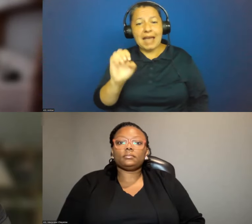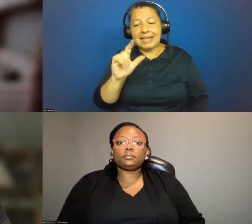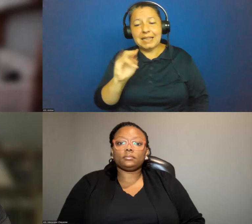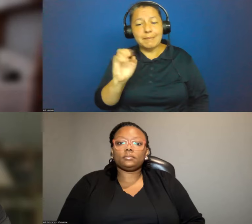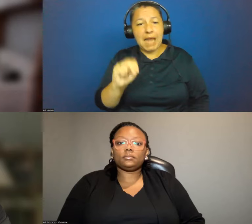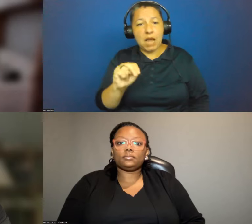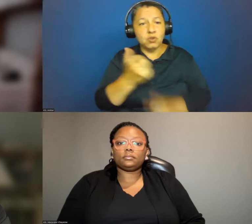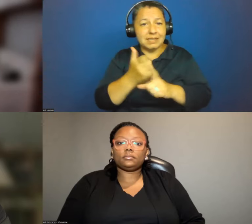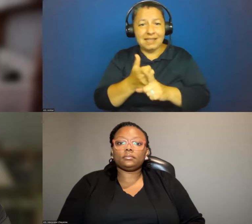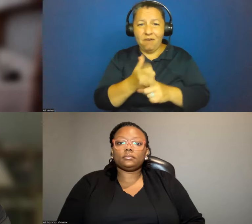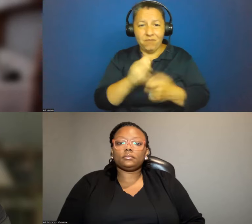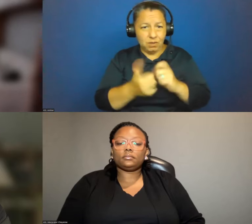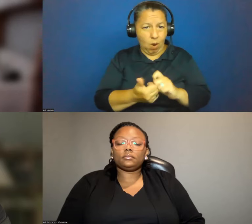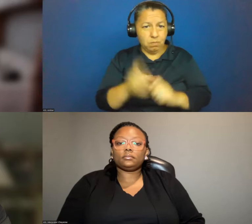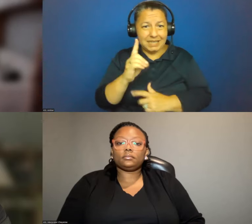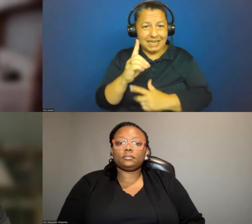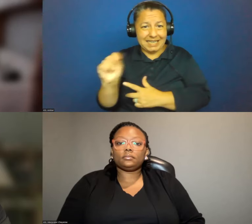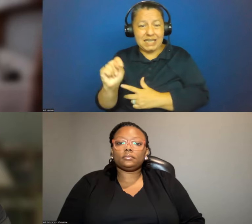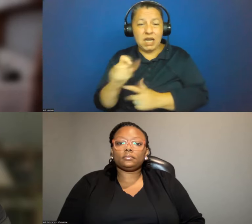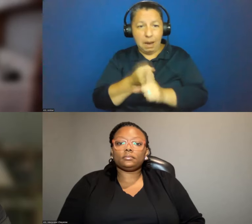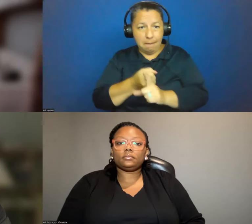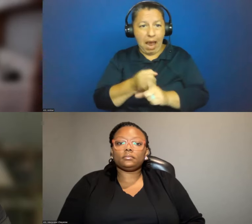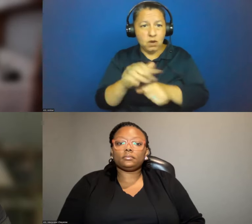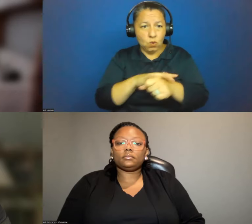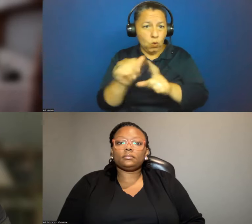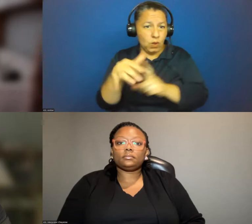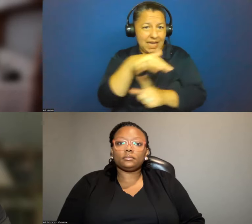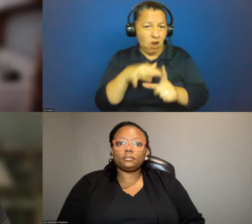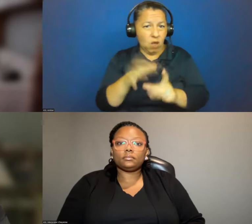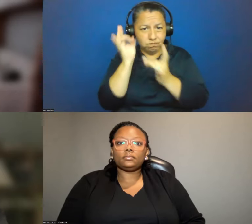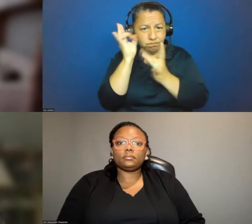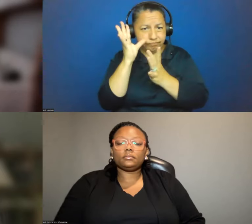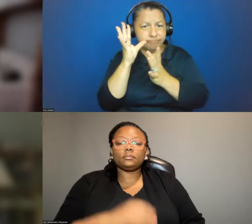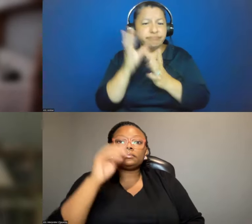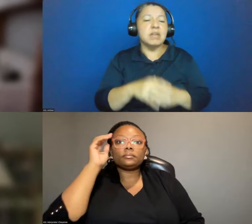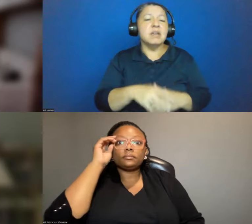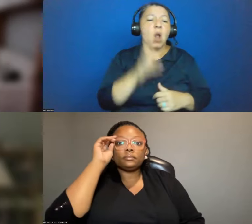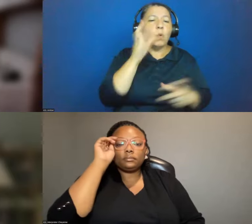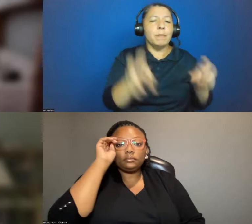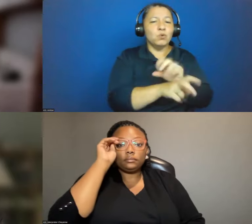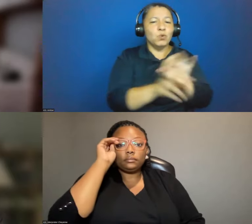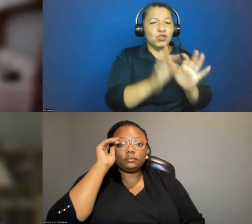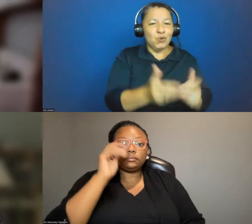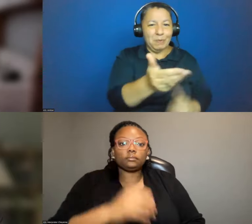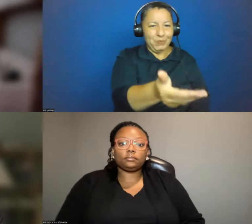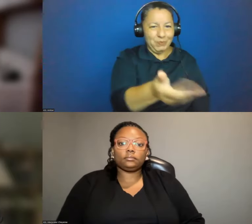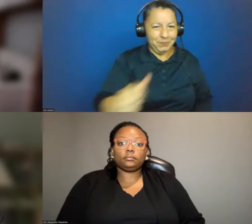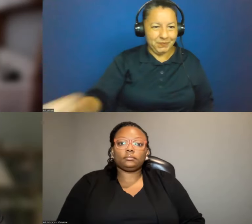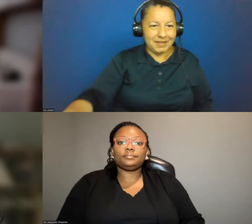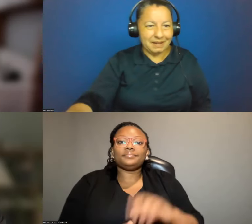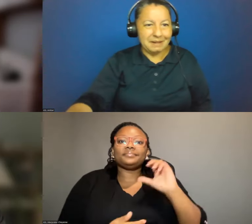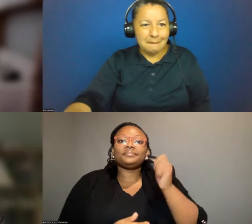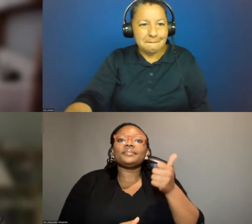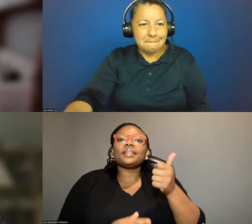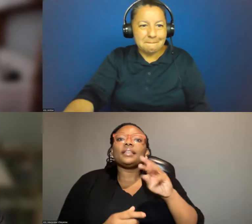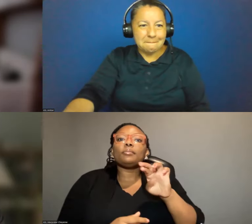huge impacts on local ecology. One of the reasons I showed you, I didn't mention it, but I showed you the Mauritian kestrel, which is the